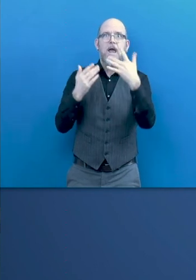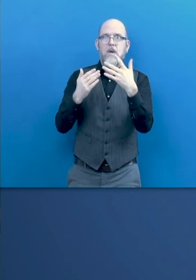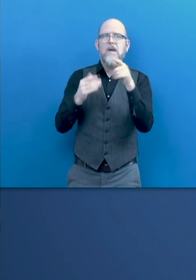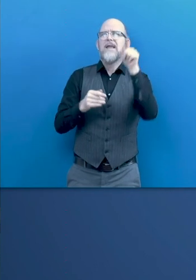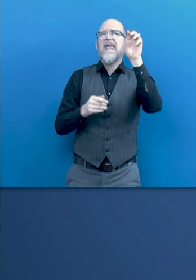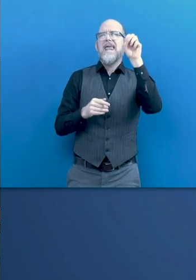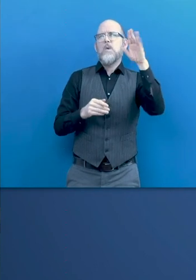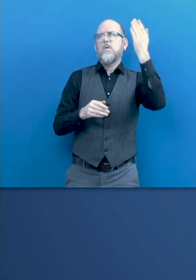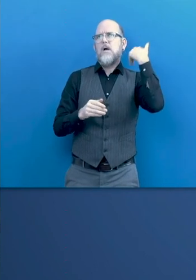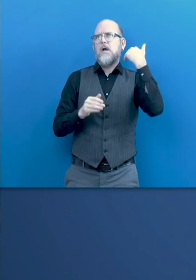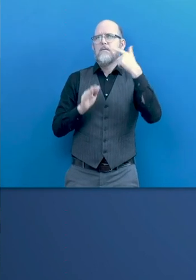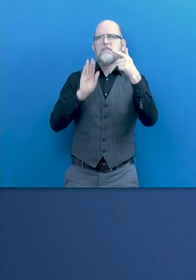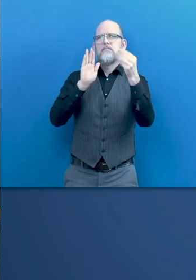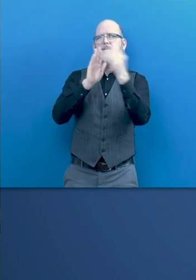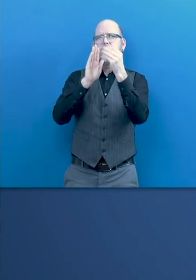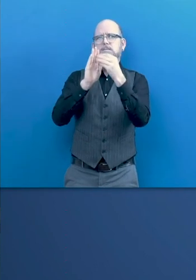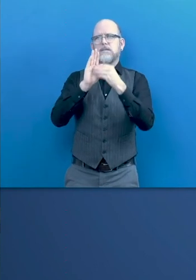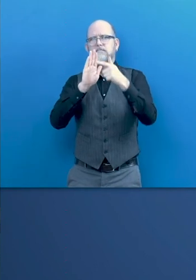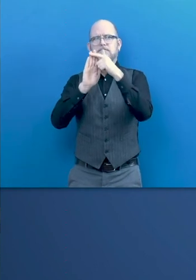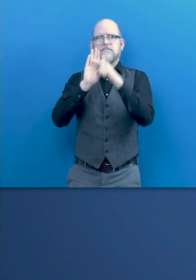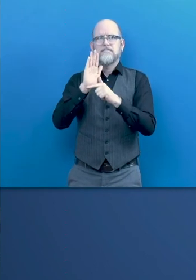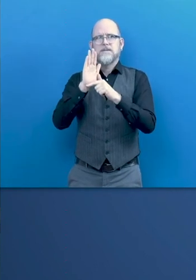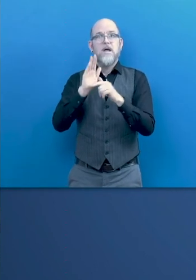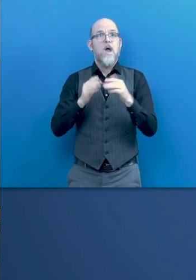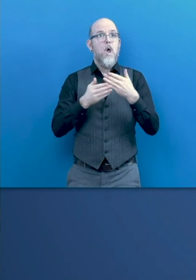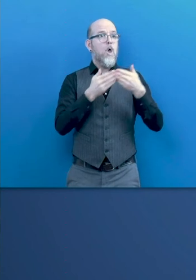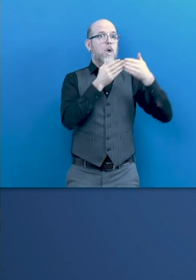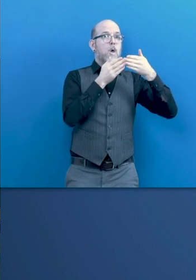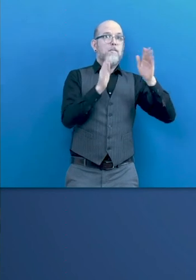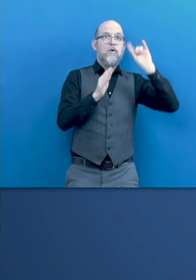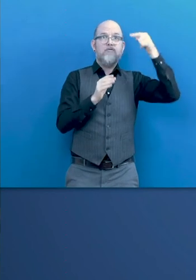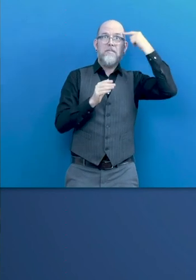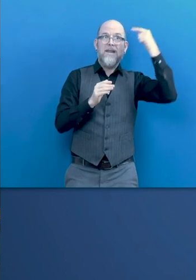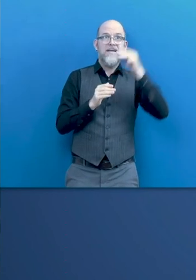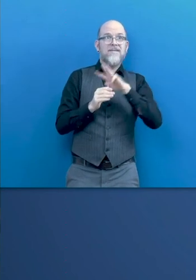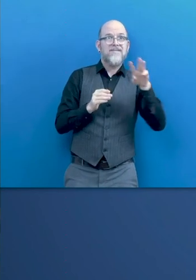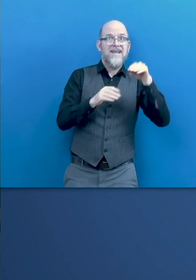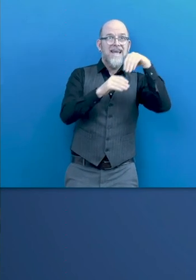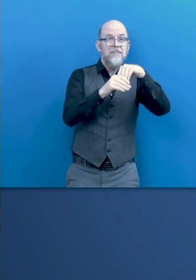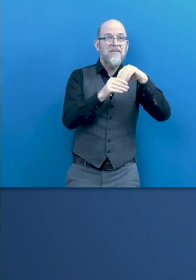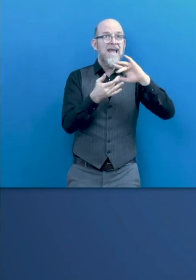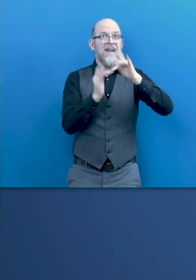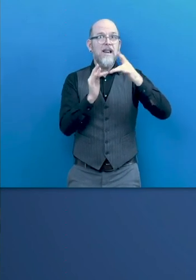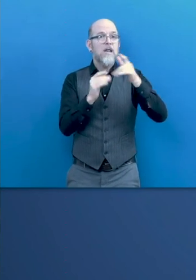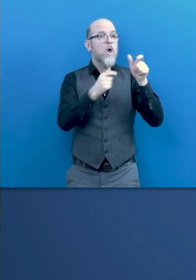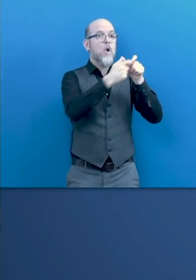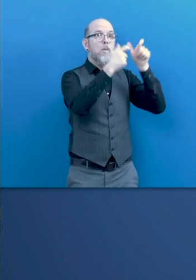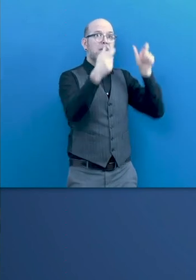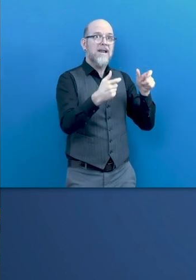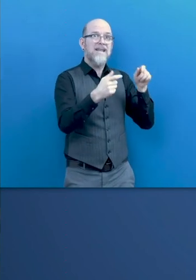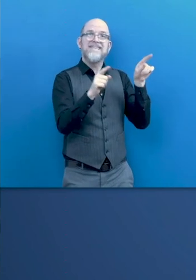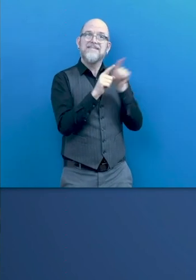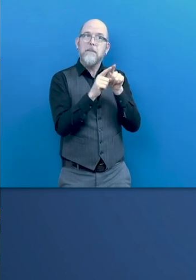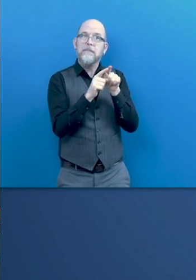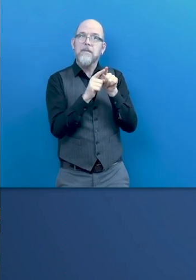in the Web Directive. It also means that the public authorities and related state agencies have to have an accessible